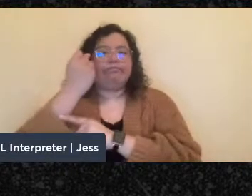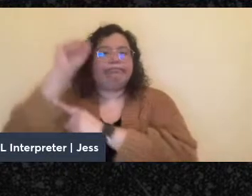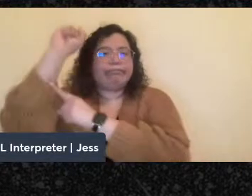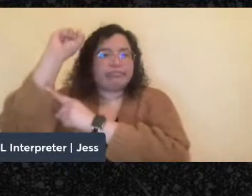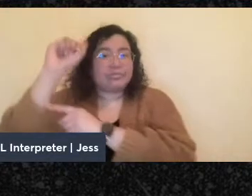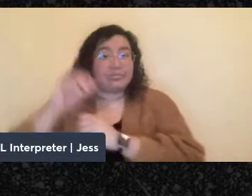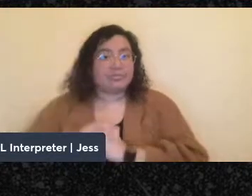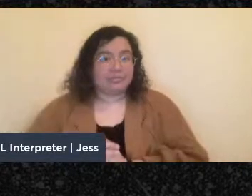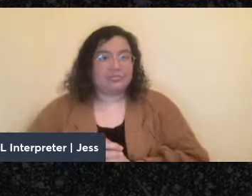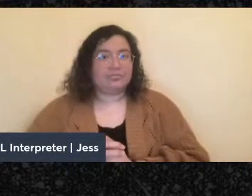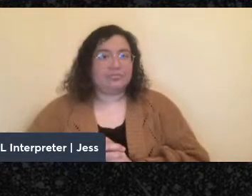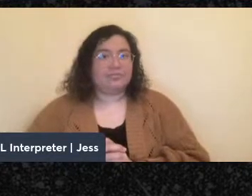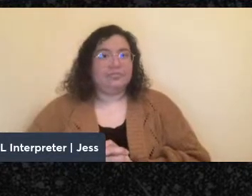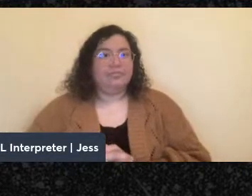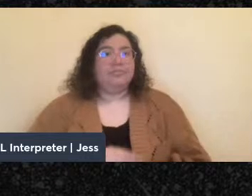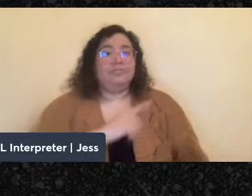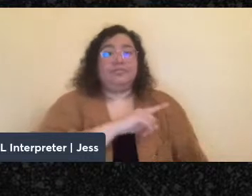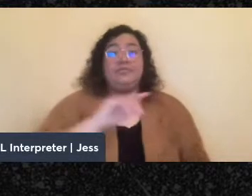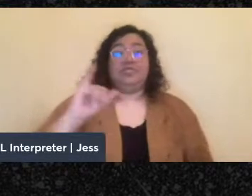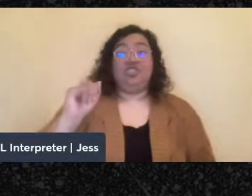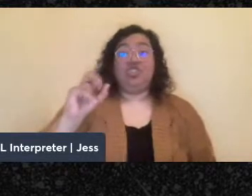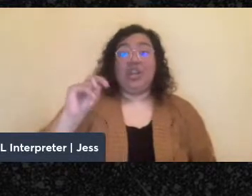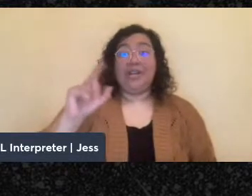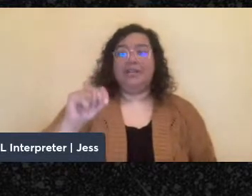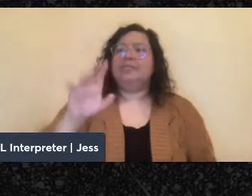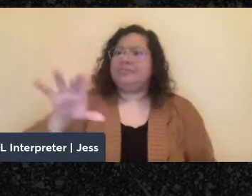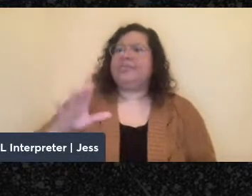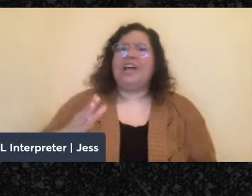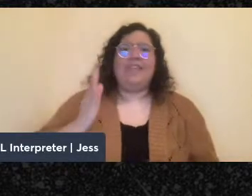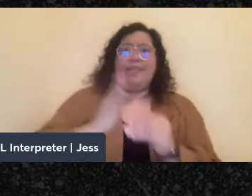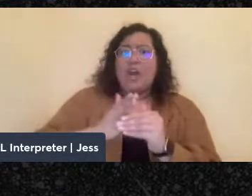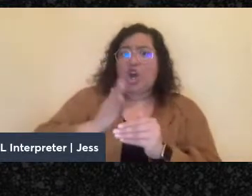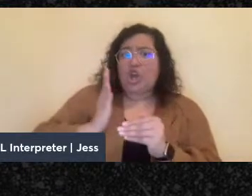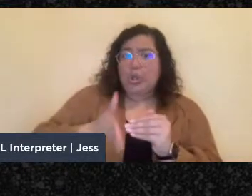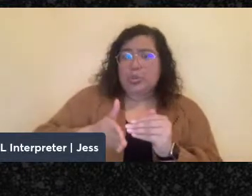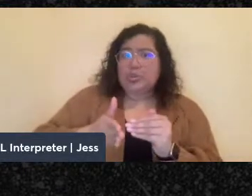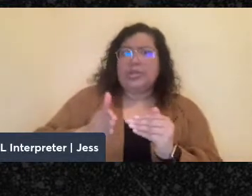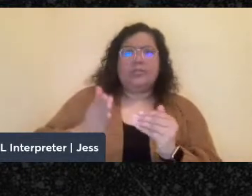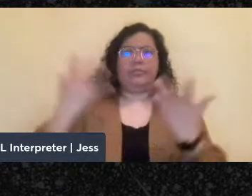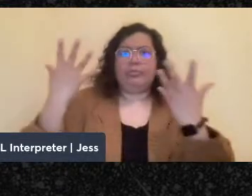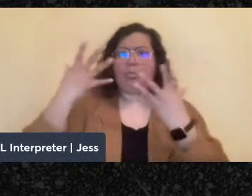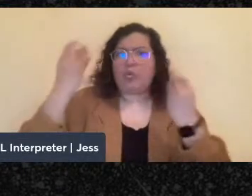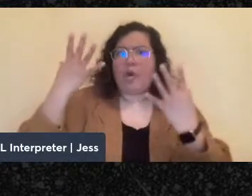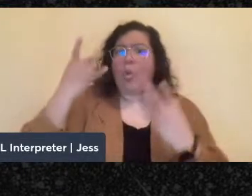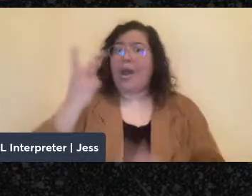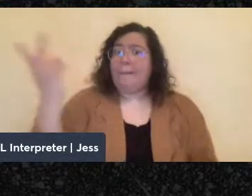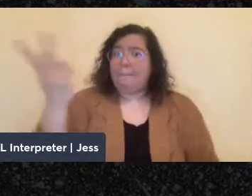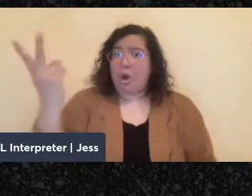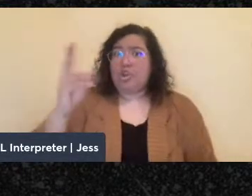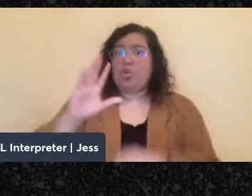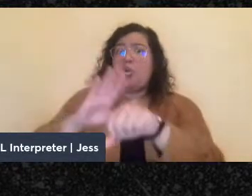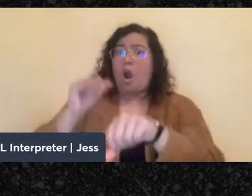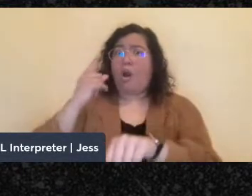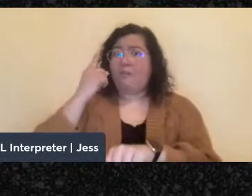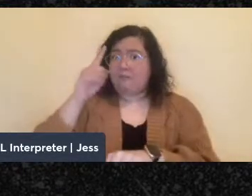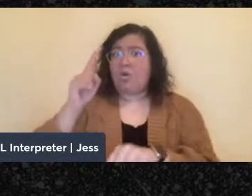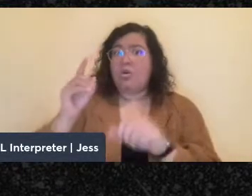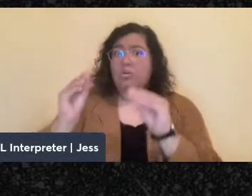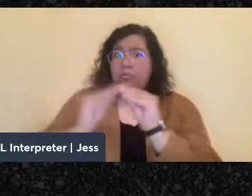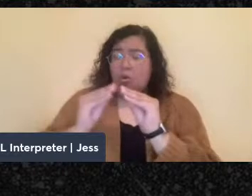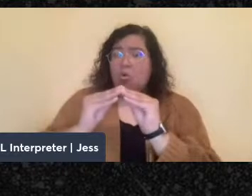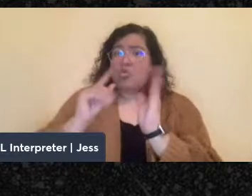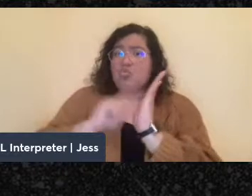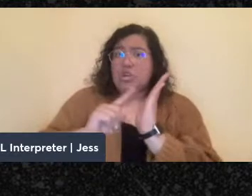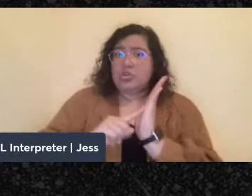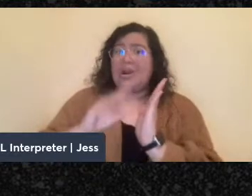Yeah, I think the conclusion is just beautiful in the ways in which you both call out more research and lay out what's available already.